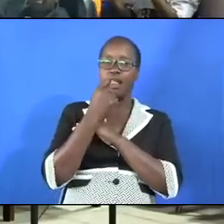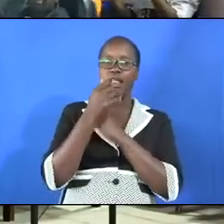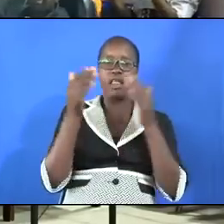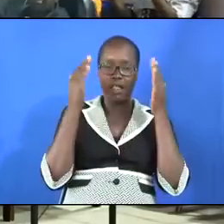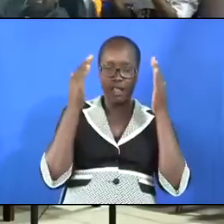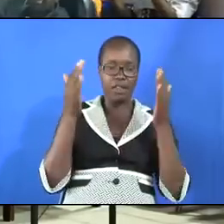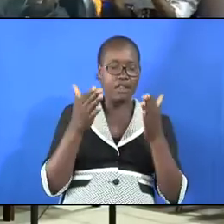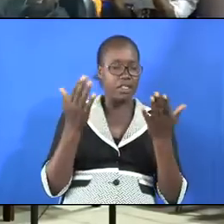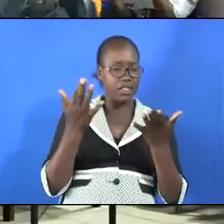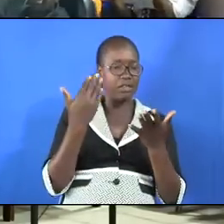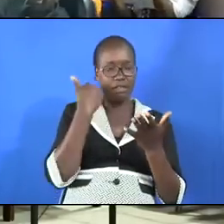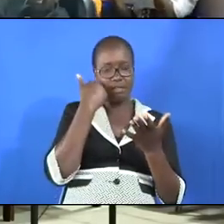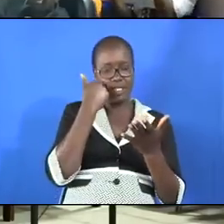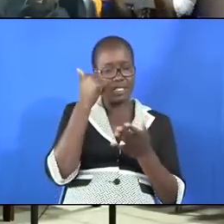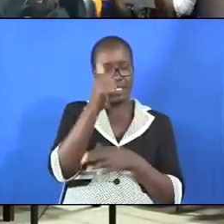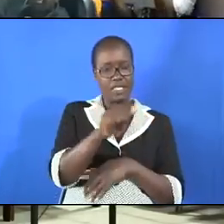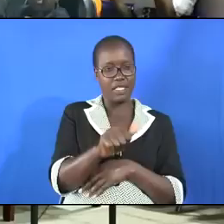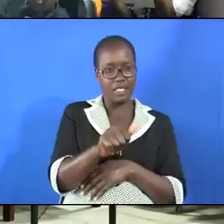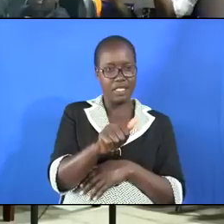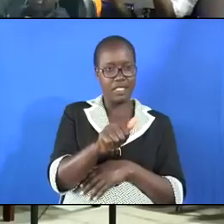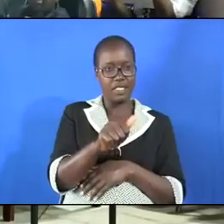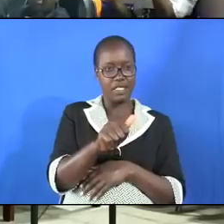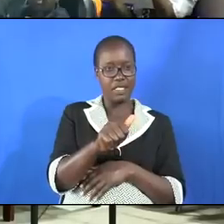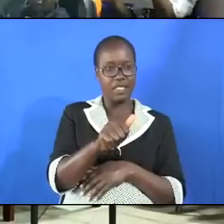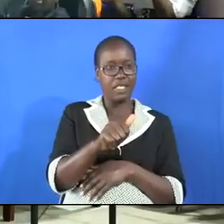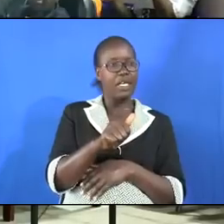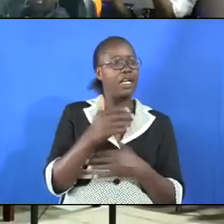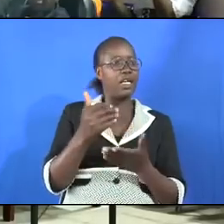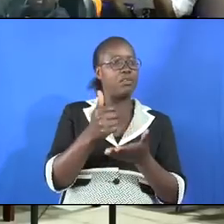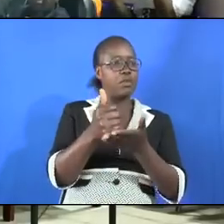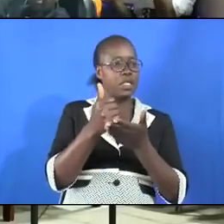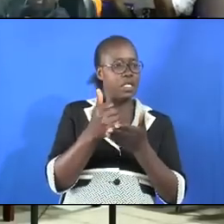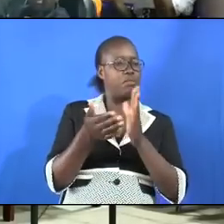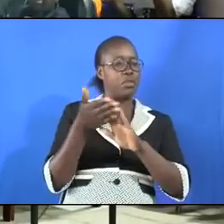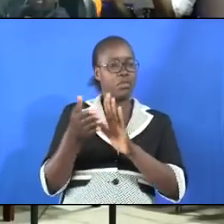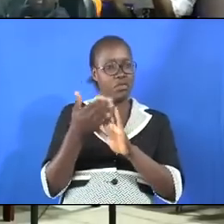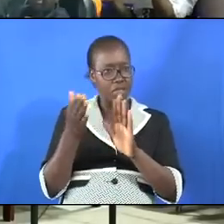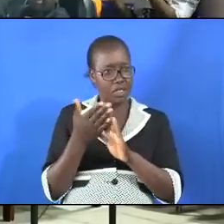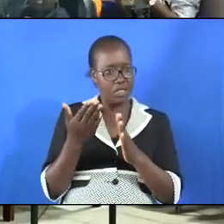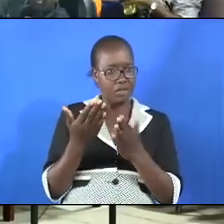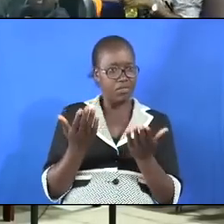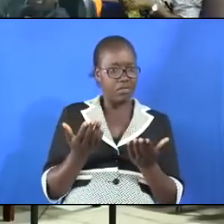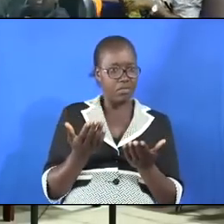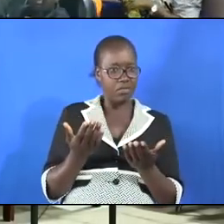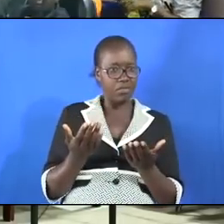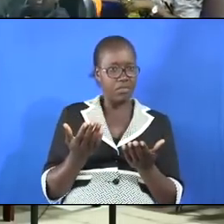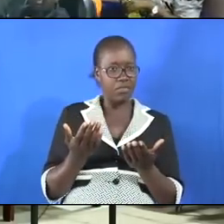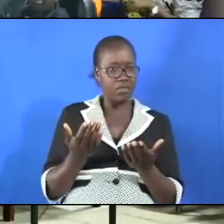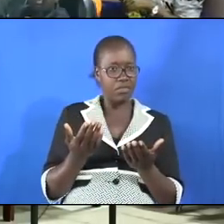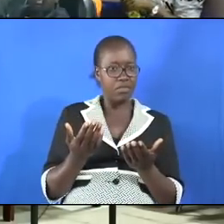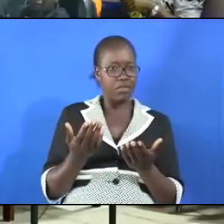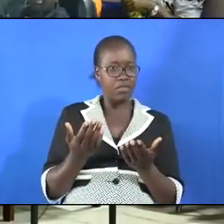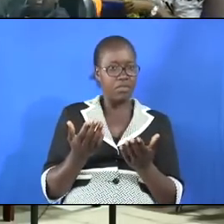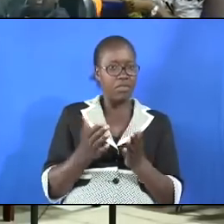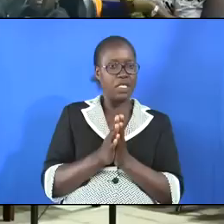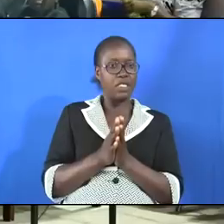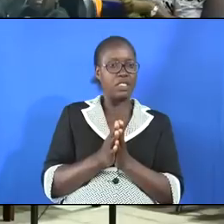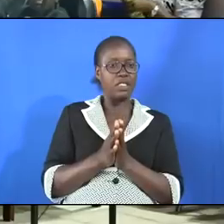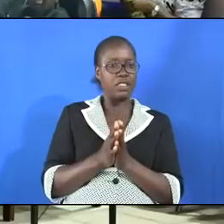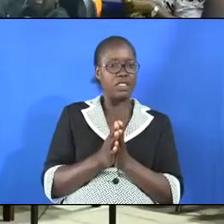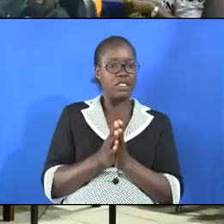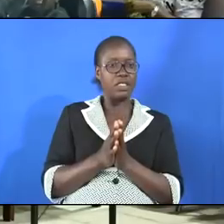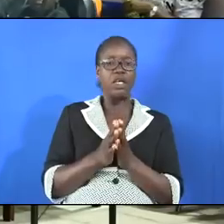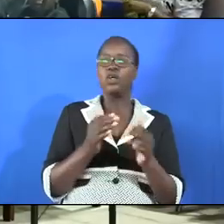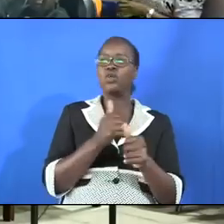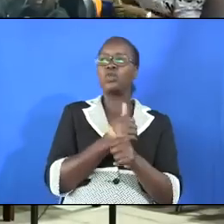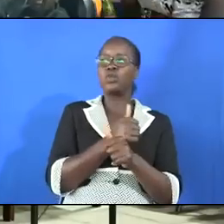If I suffer from any disease, I can be attended medically and I will be well. It is even perceived that you